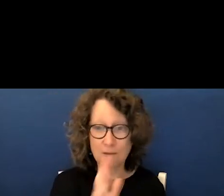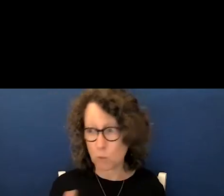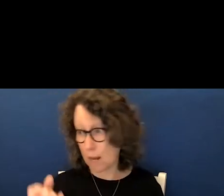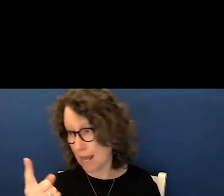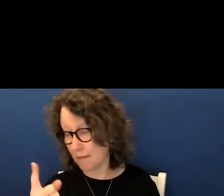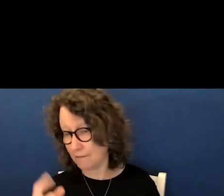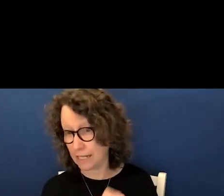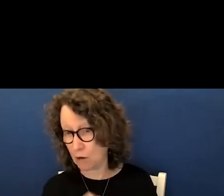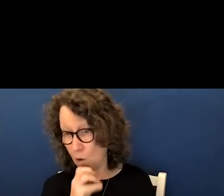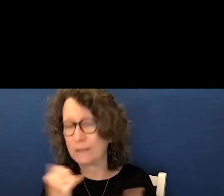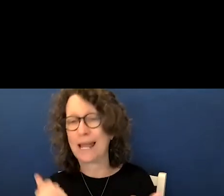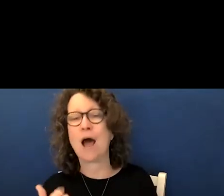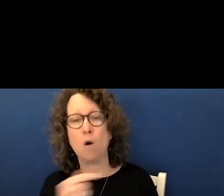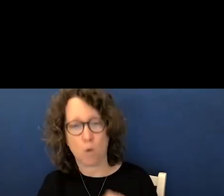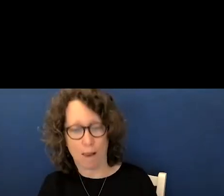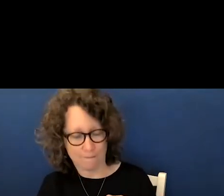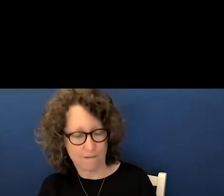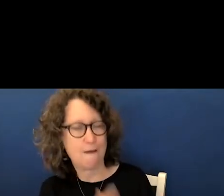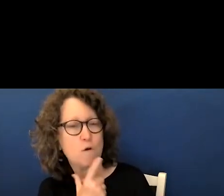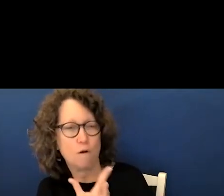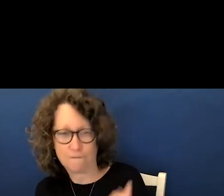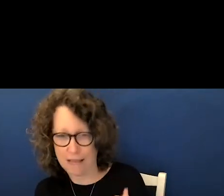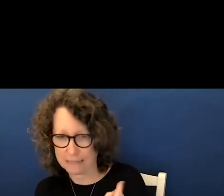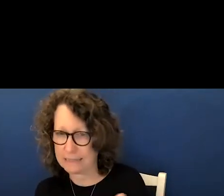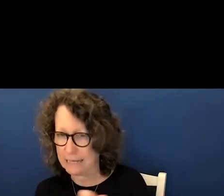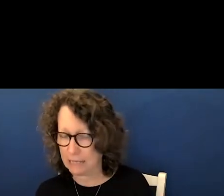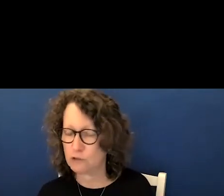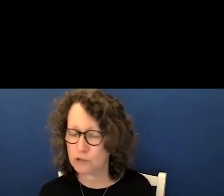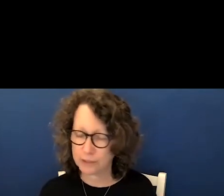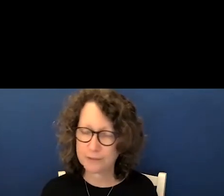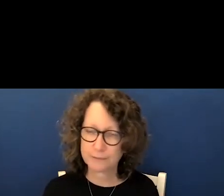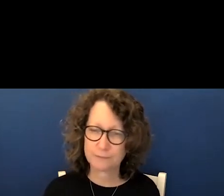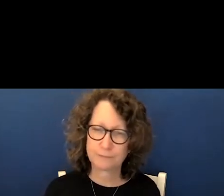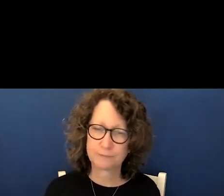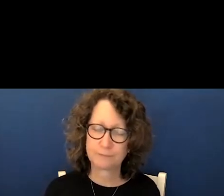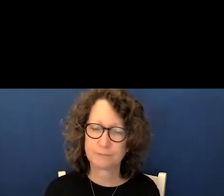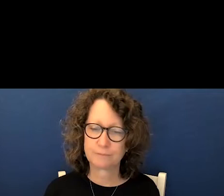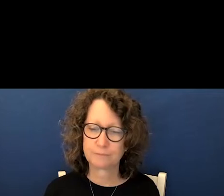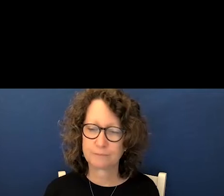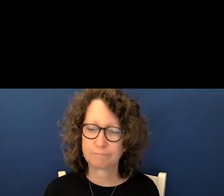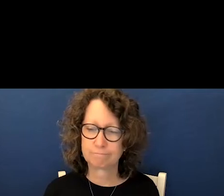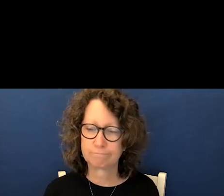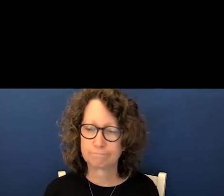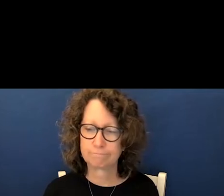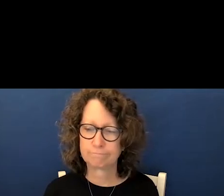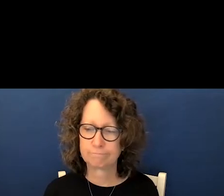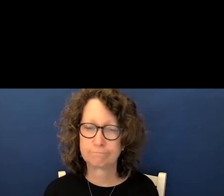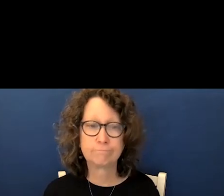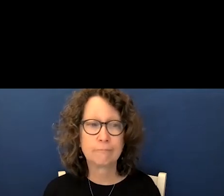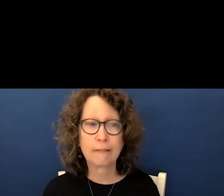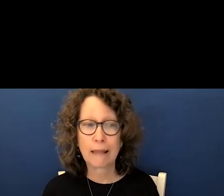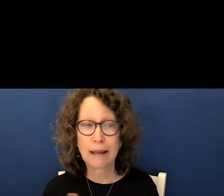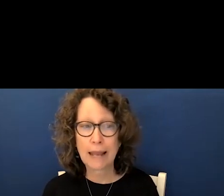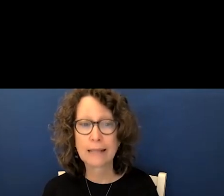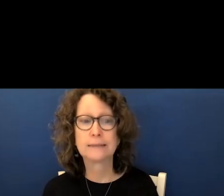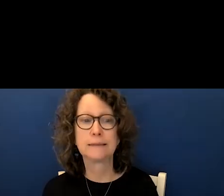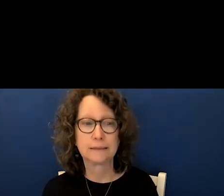year olds are now eligible for vaccination next slide please